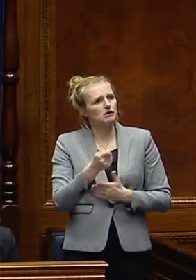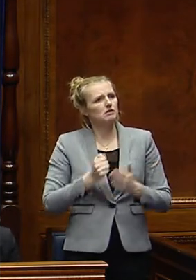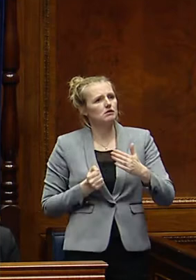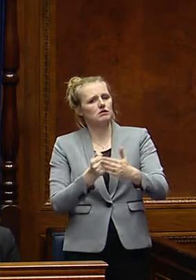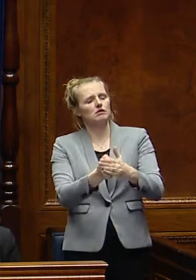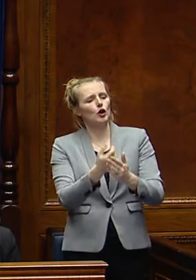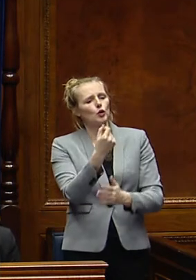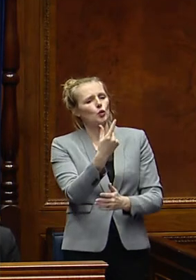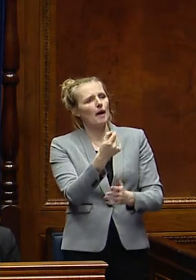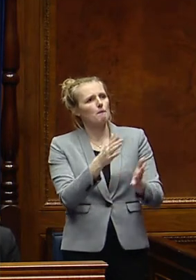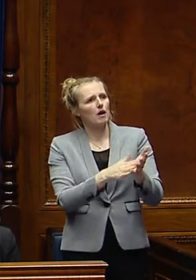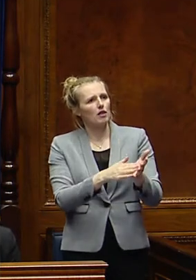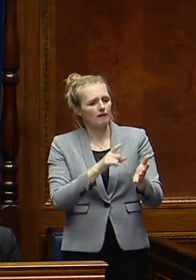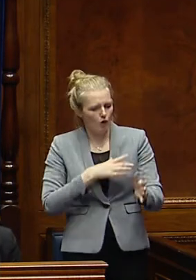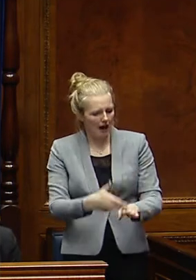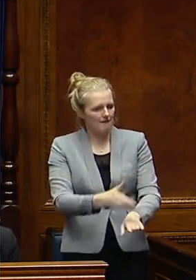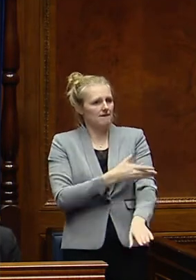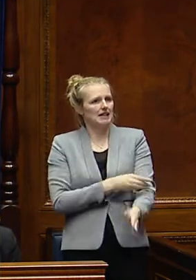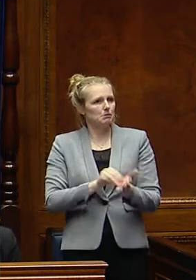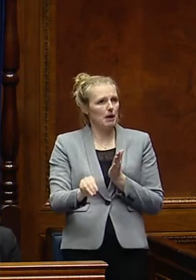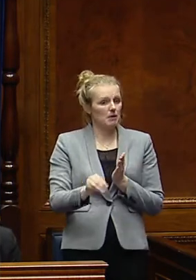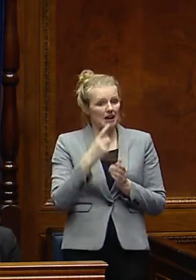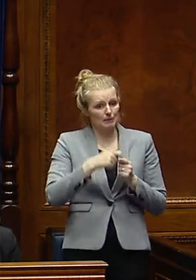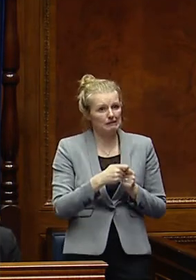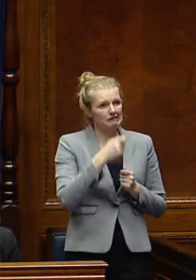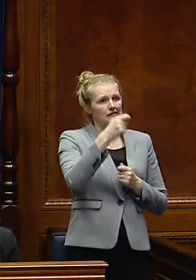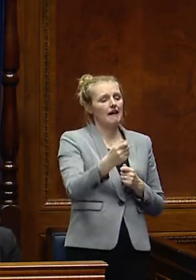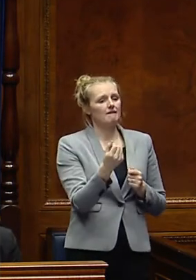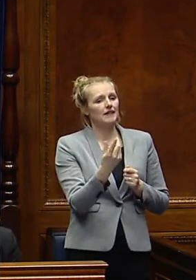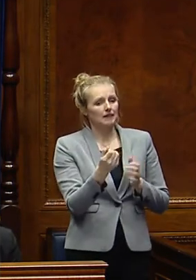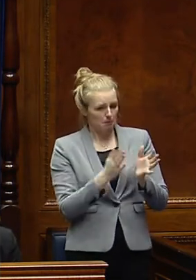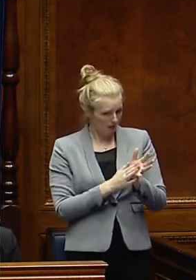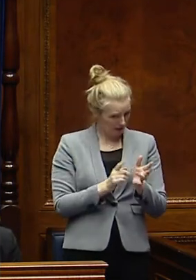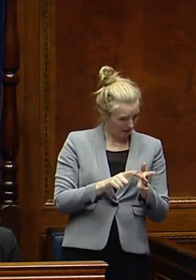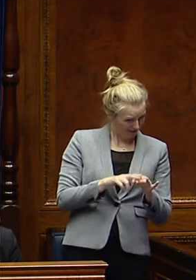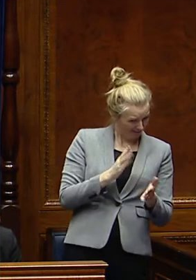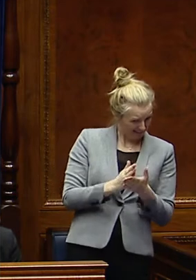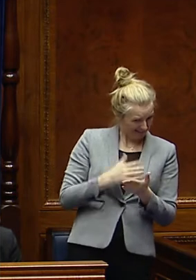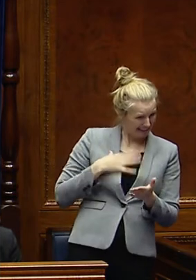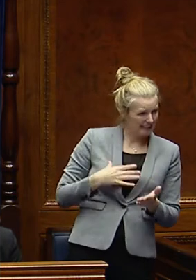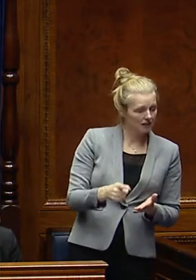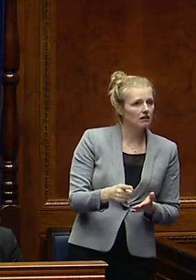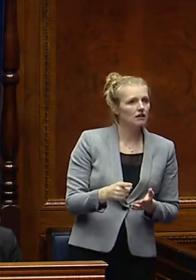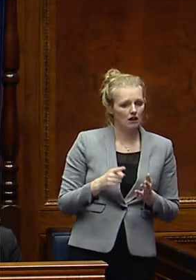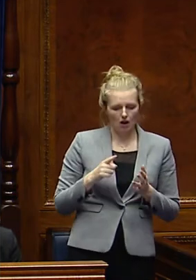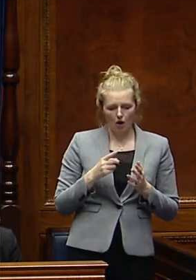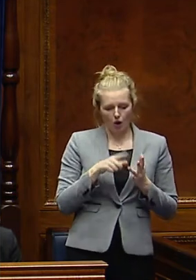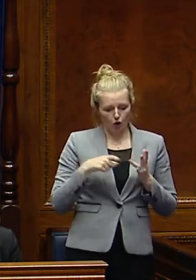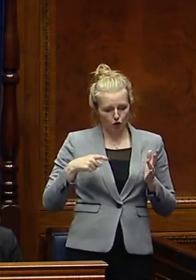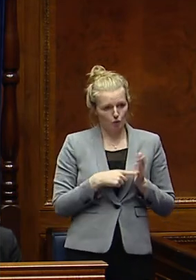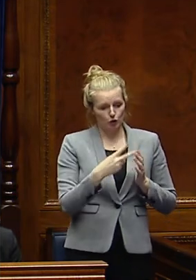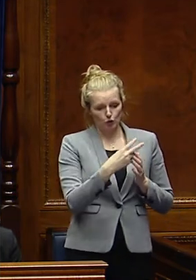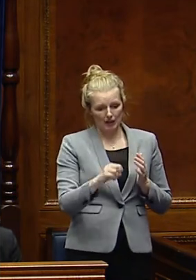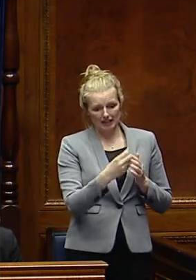terms of the advanced payment. That can be extended to 15 months under exceptional circumstances. From October 2021, that will